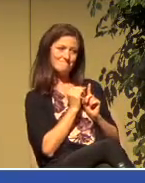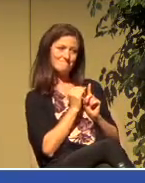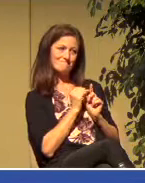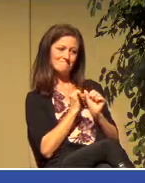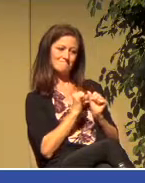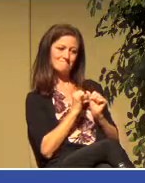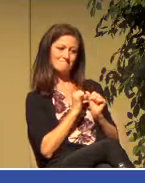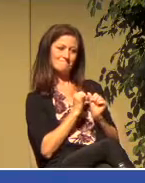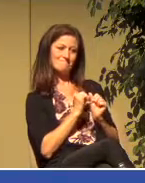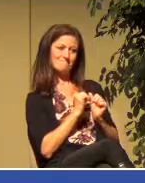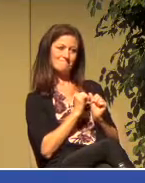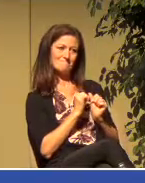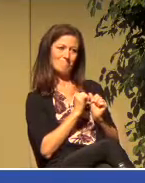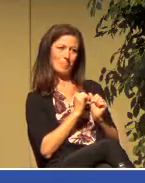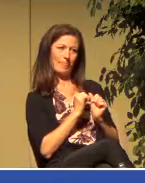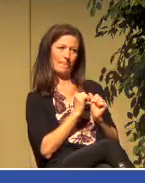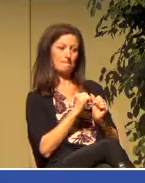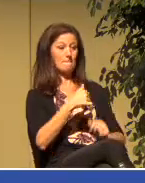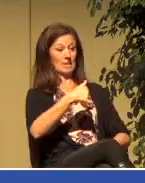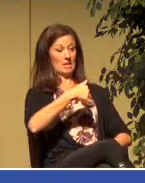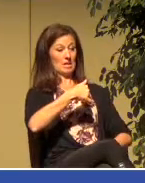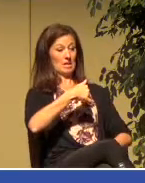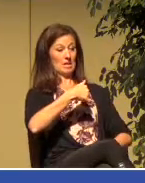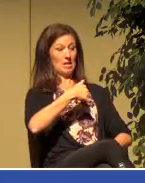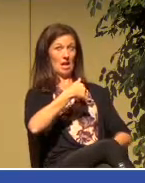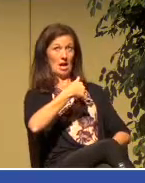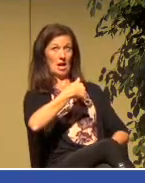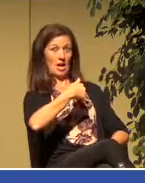This is the man I have chosen.